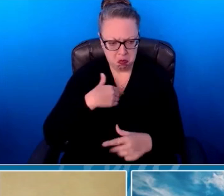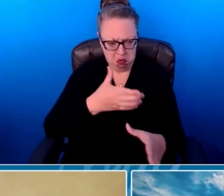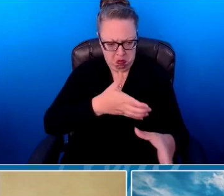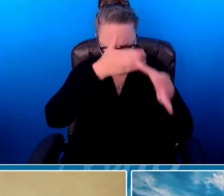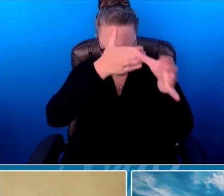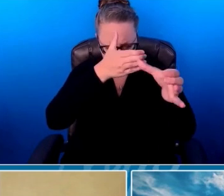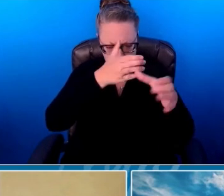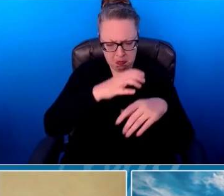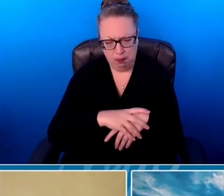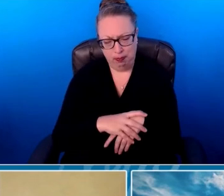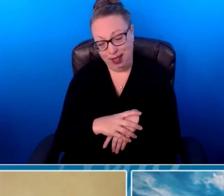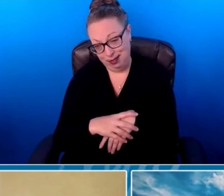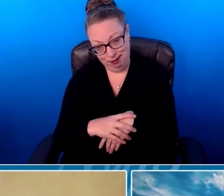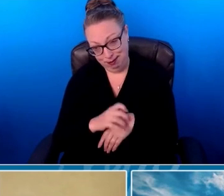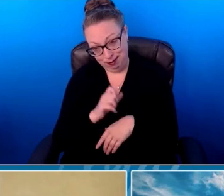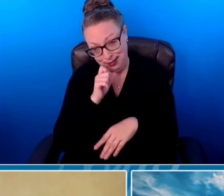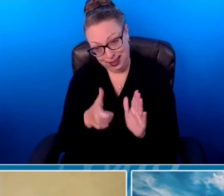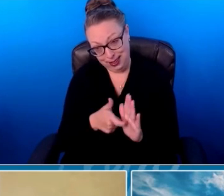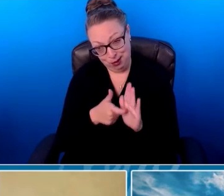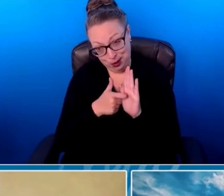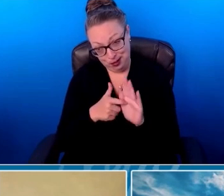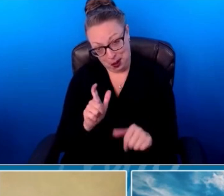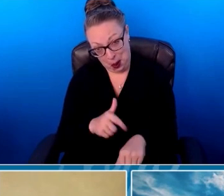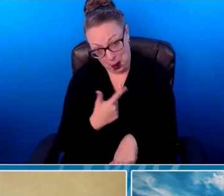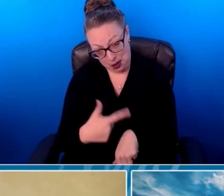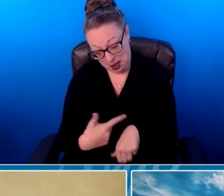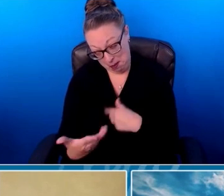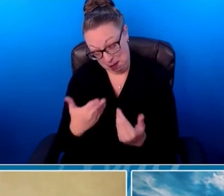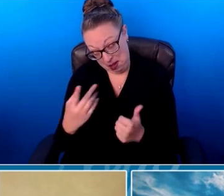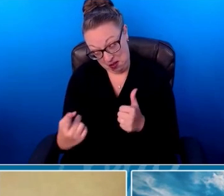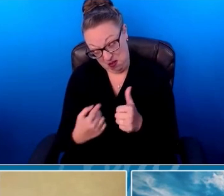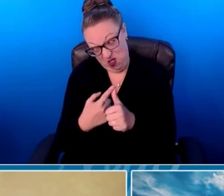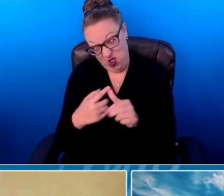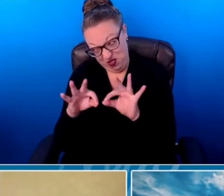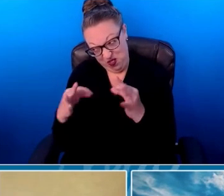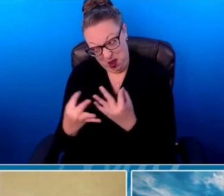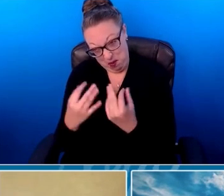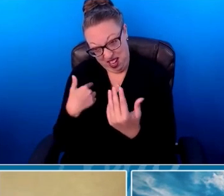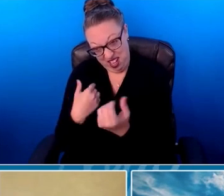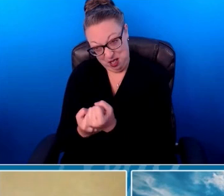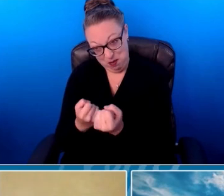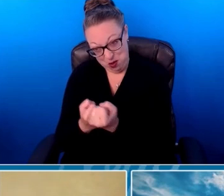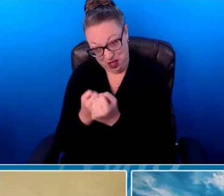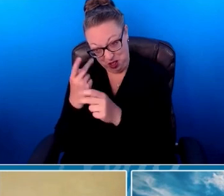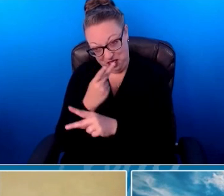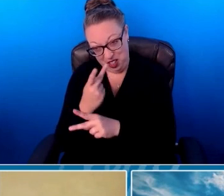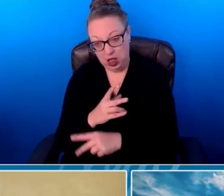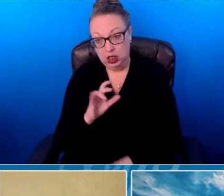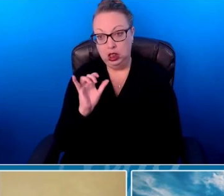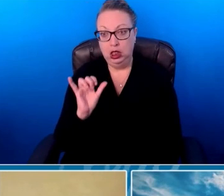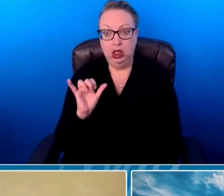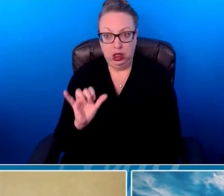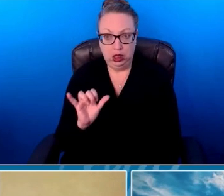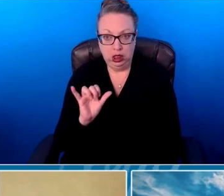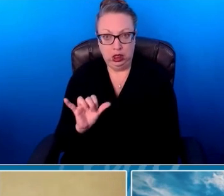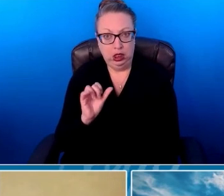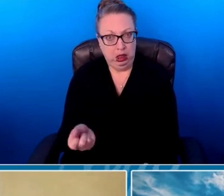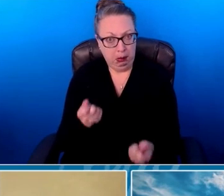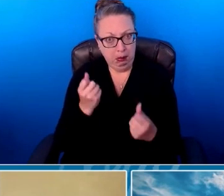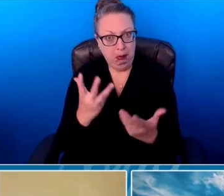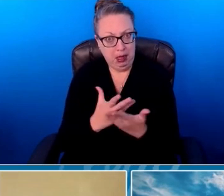maybe my first client or the first family that I supported to figure out, okay, there's a lot of things I don't know.